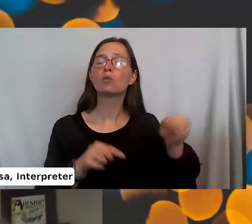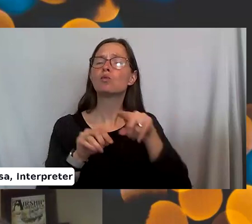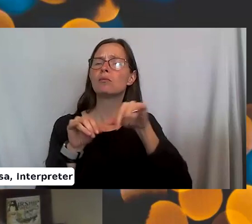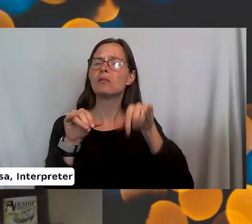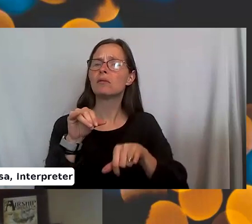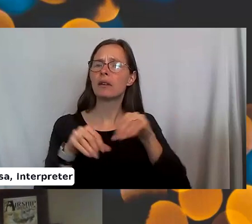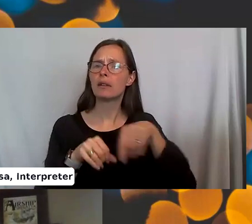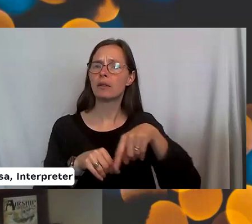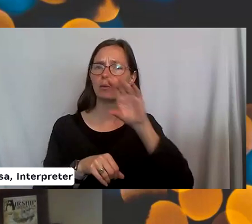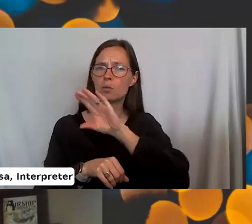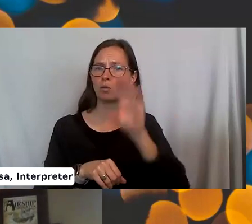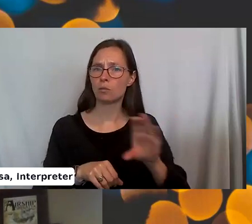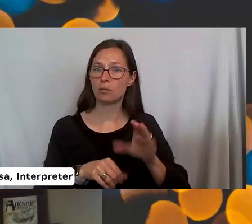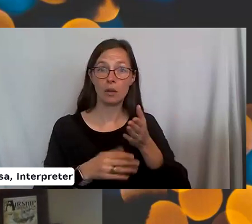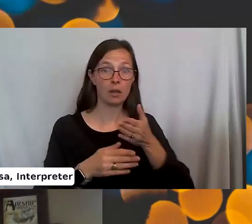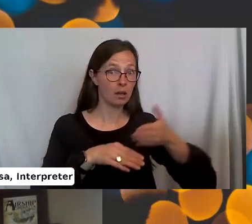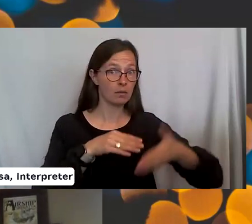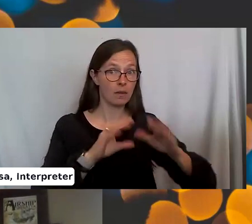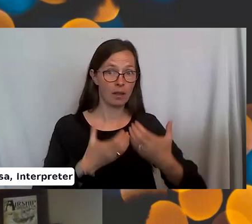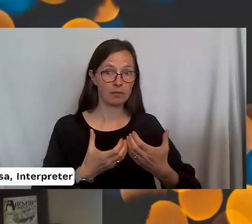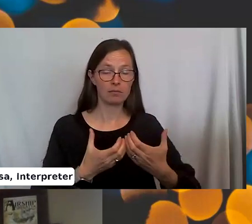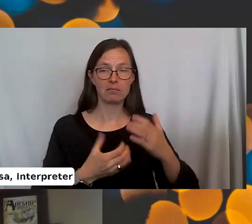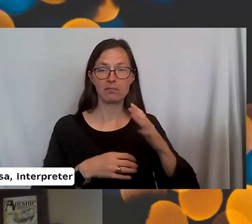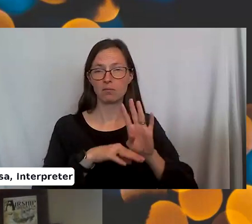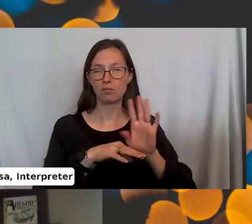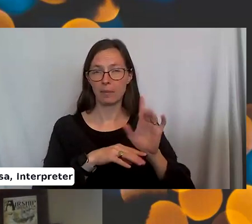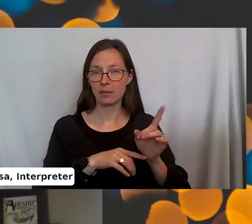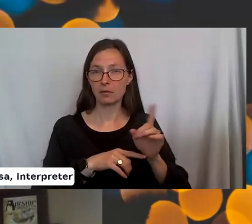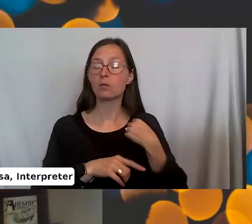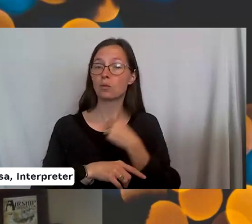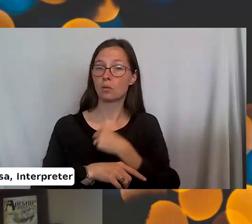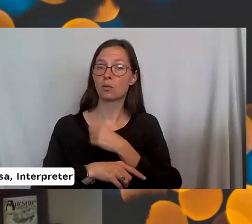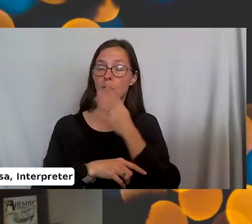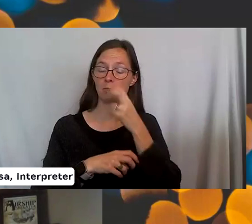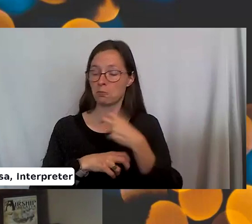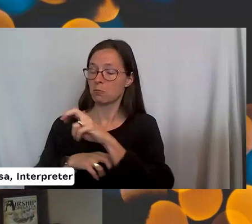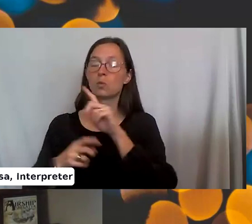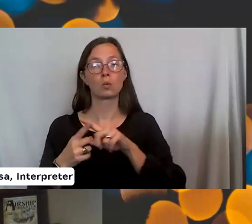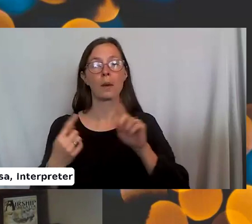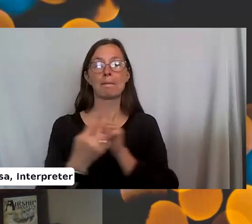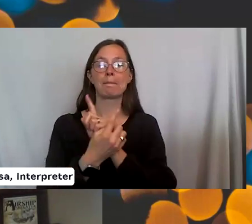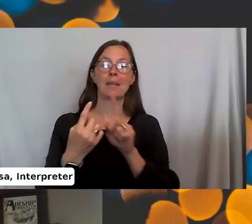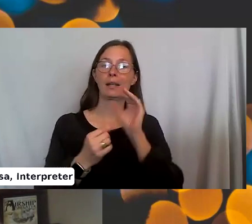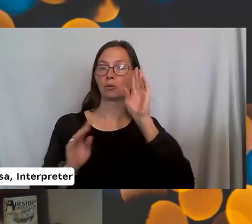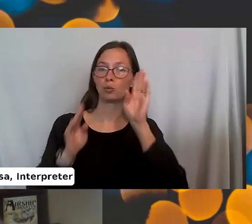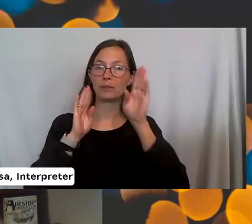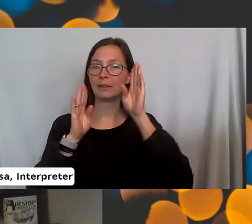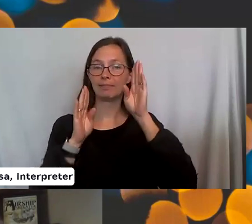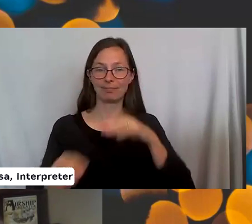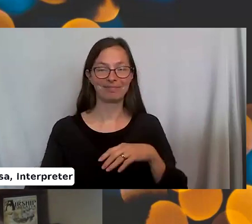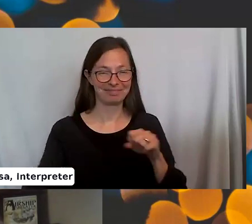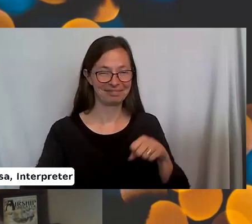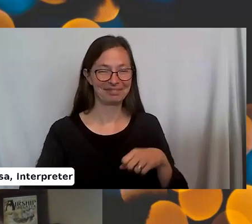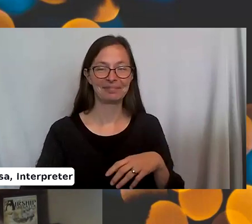Zoom. And at the end of class, in about 45 minutes, we will move on to the meet and greet at that time. Yay.